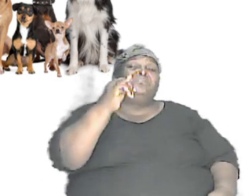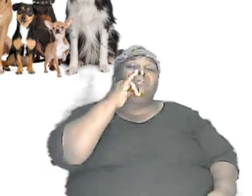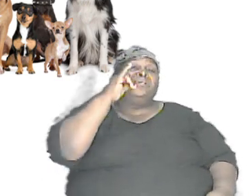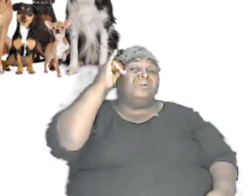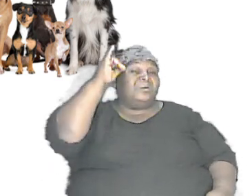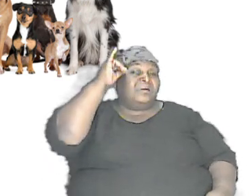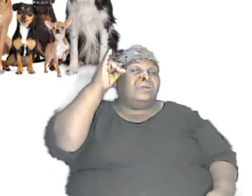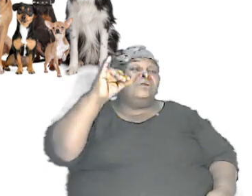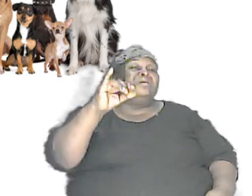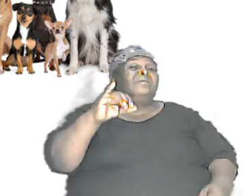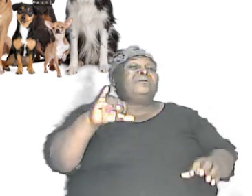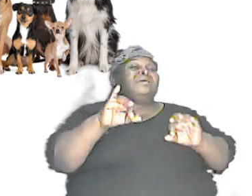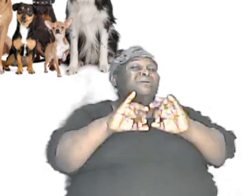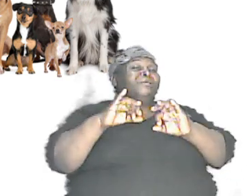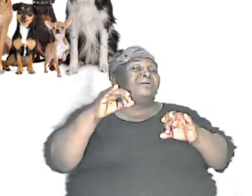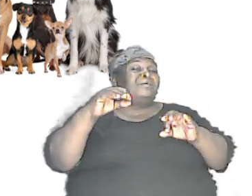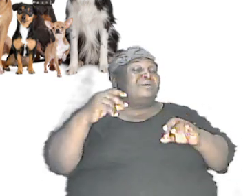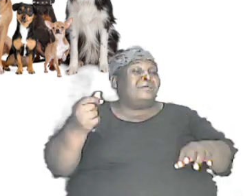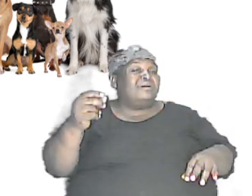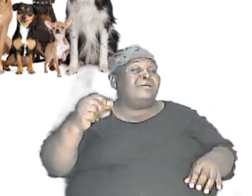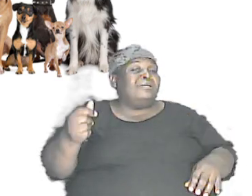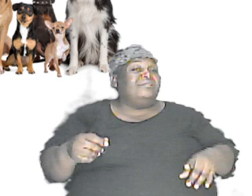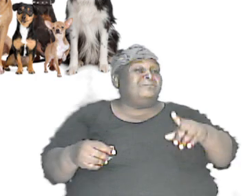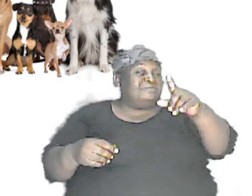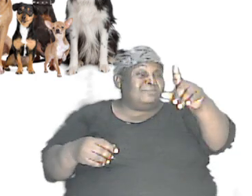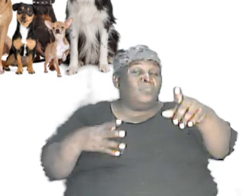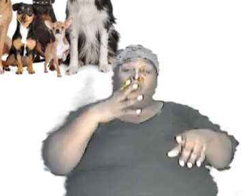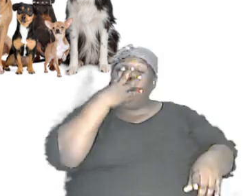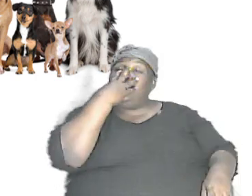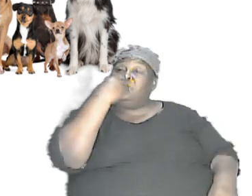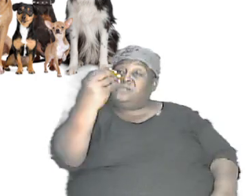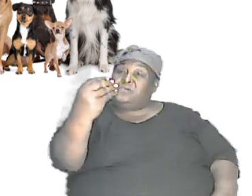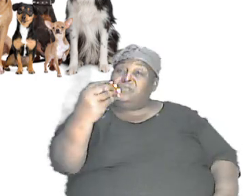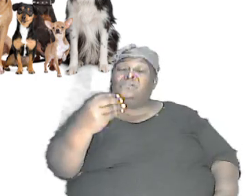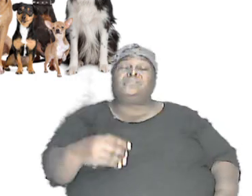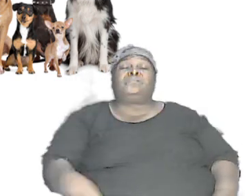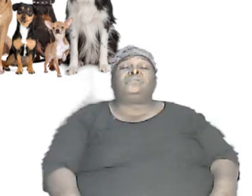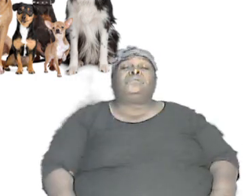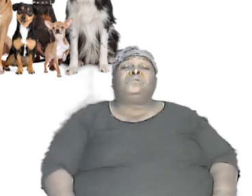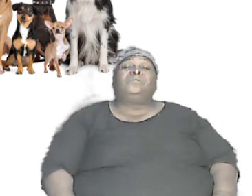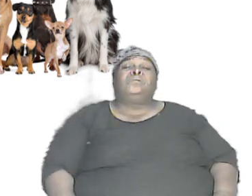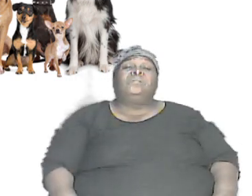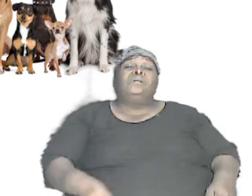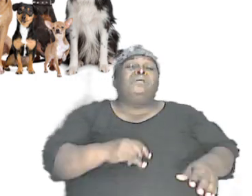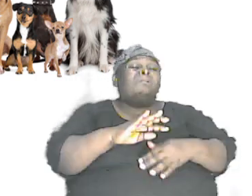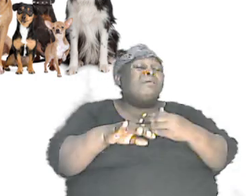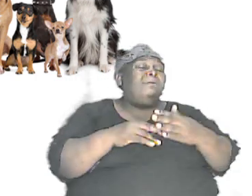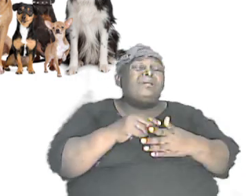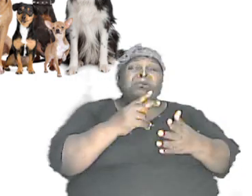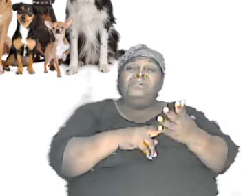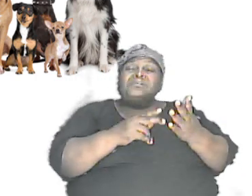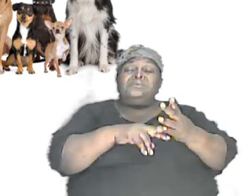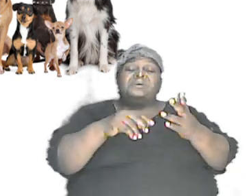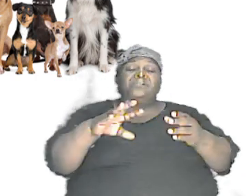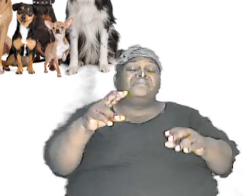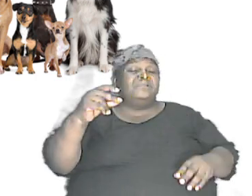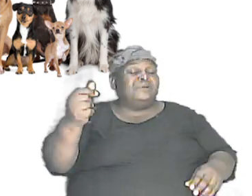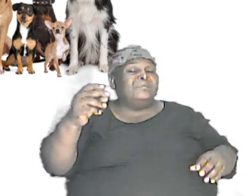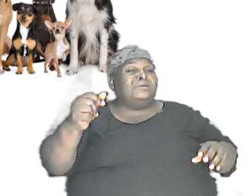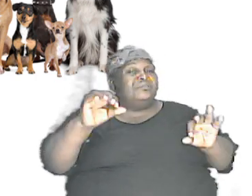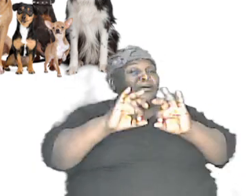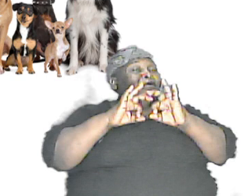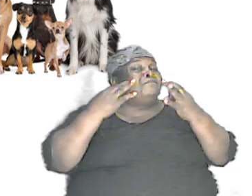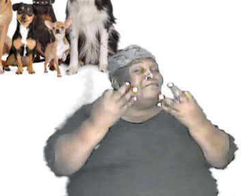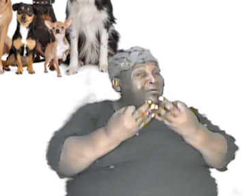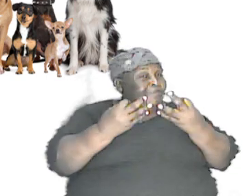was what you're seeing there on your left the wolves the coyotes they're all a part of the dog family so